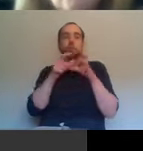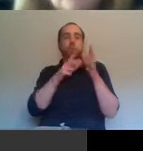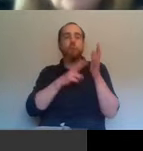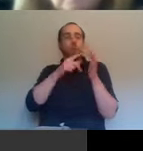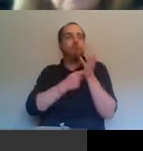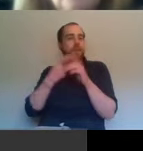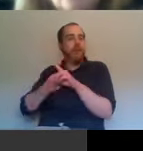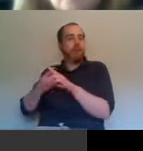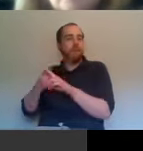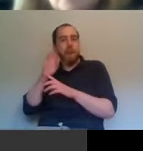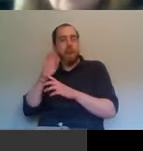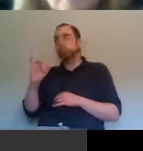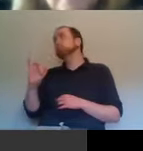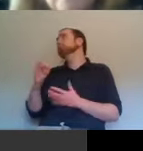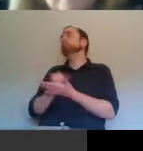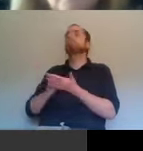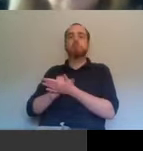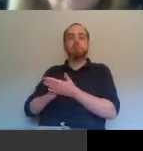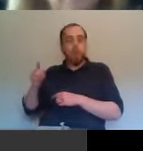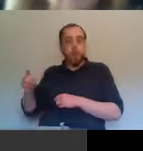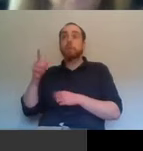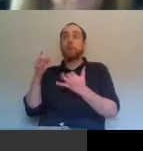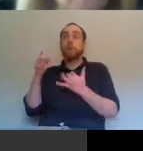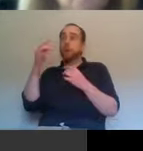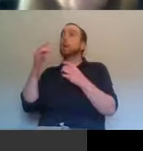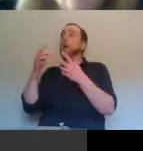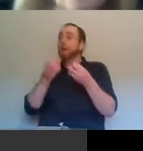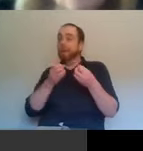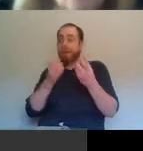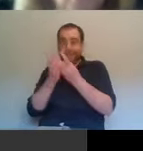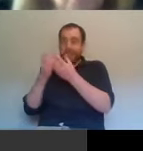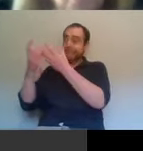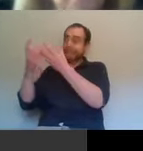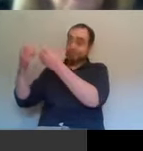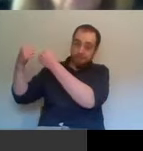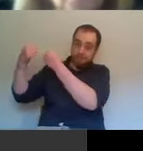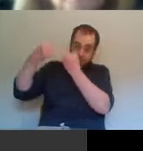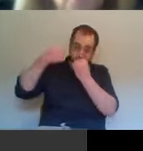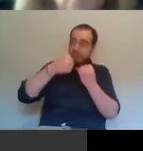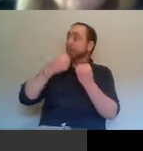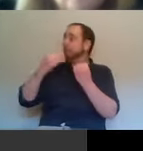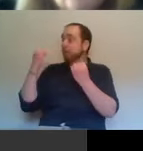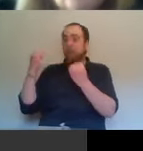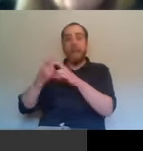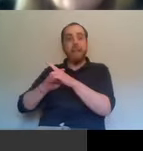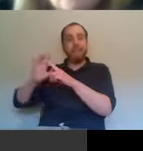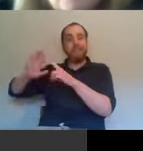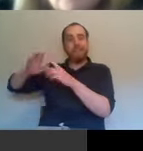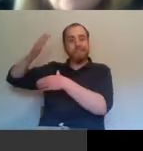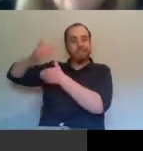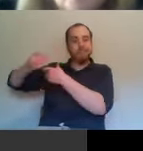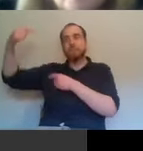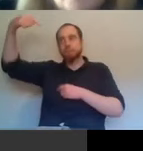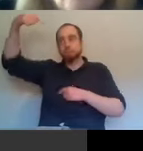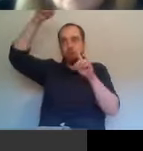I mean, they're now routing through Rust-Lair and the direct, uh, boats to Dunkirk or wherever they go. So there's going to be